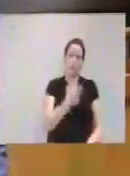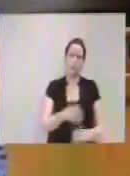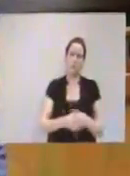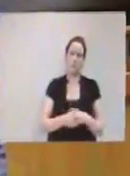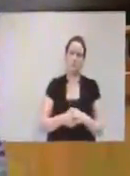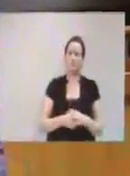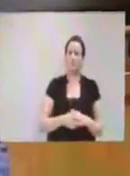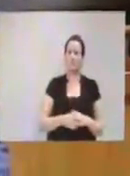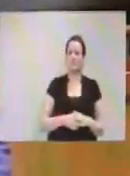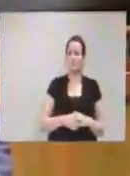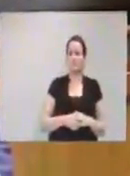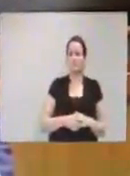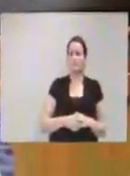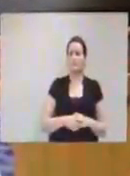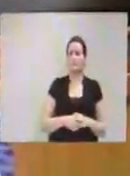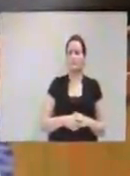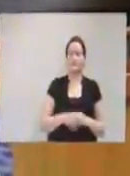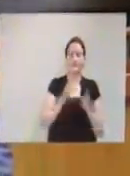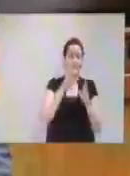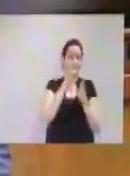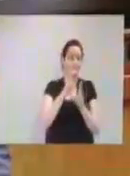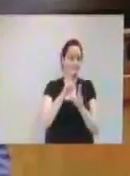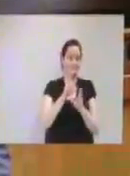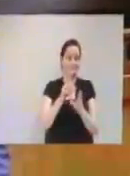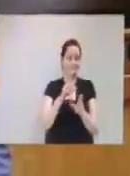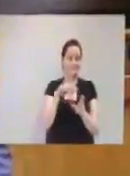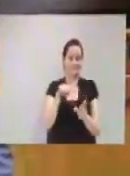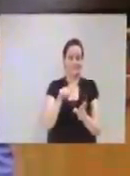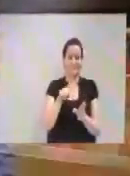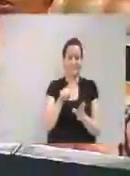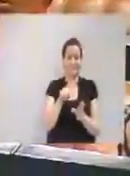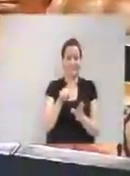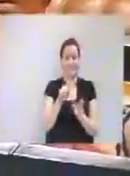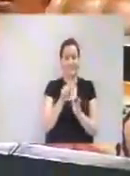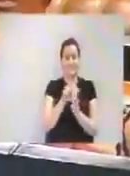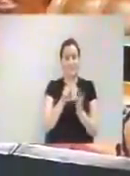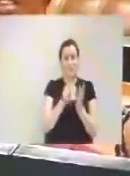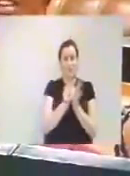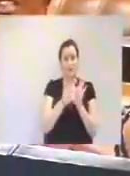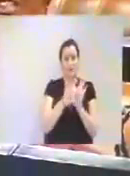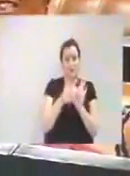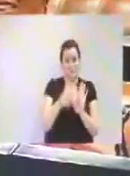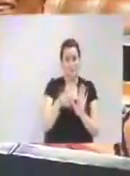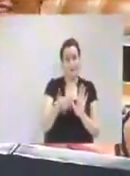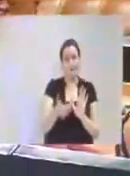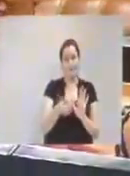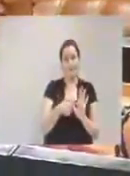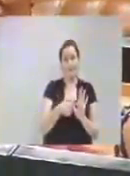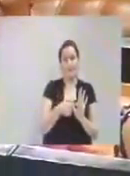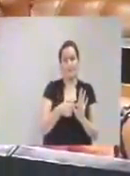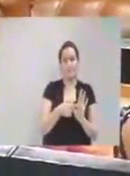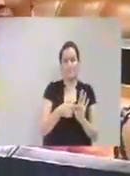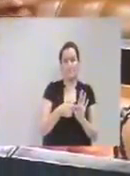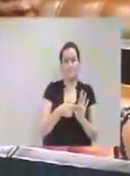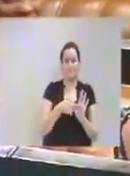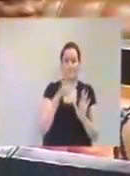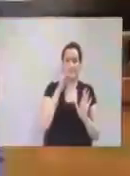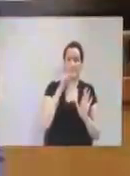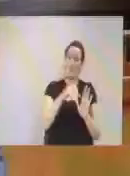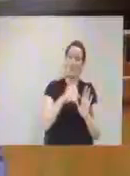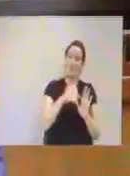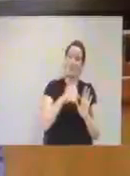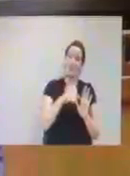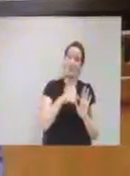Honourable Deputy Speaker, this bill, if it becomes law, will drive yet another nail into the coffin of an already